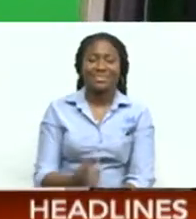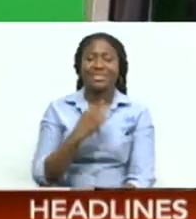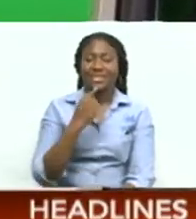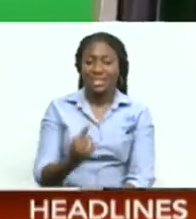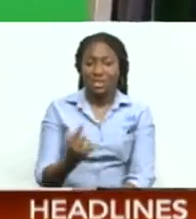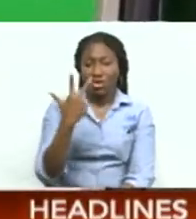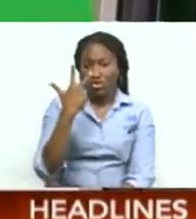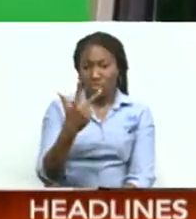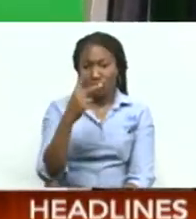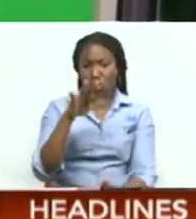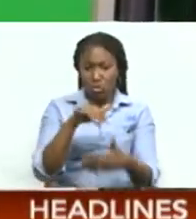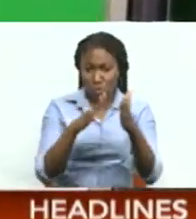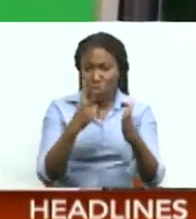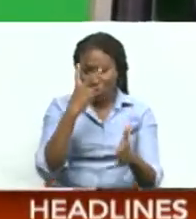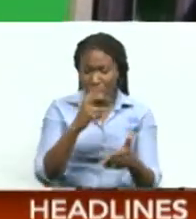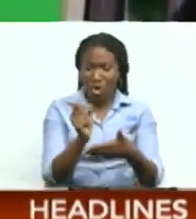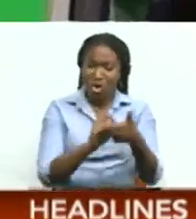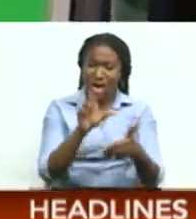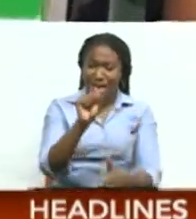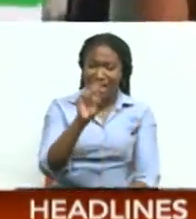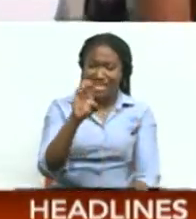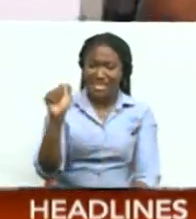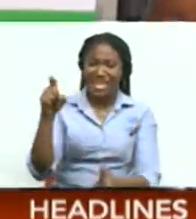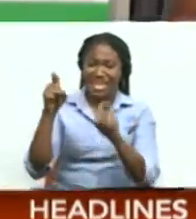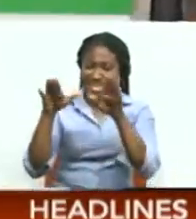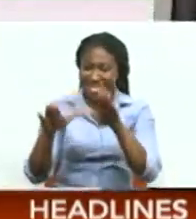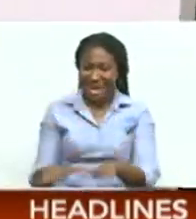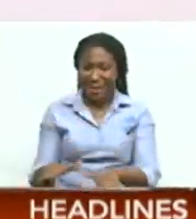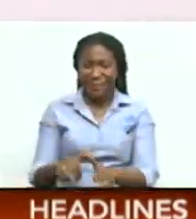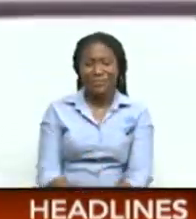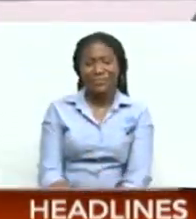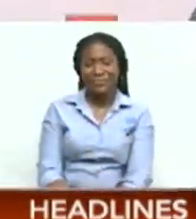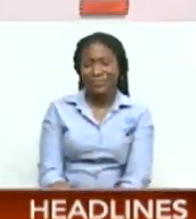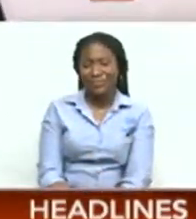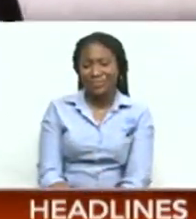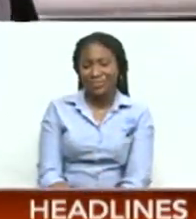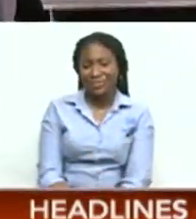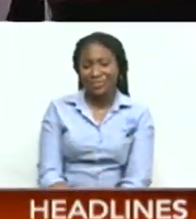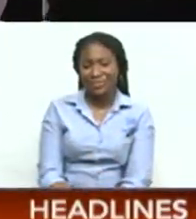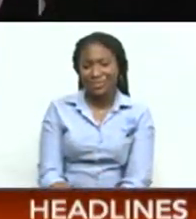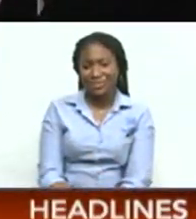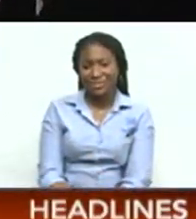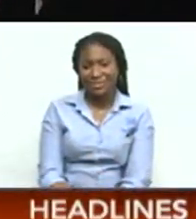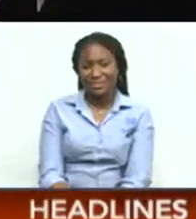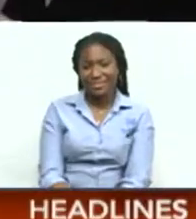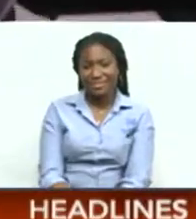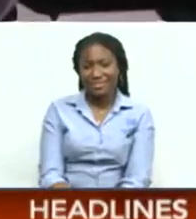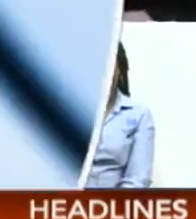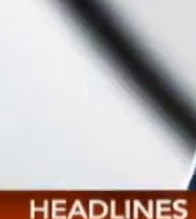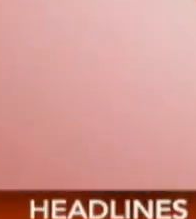visually impaired students wrote this year's SEA exam. Jesse Ramdeo, CNC3 News.